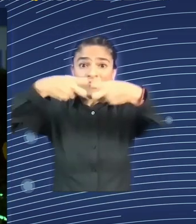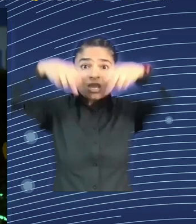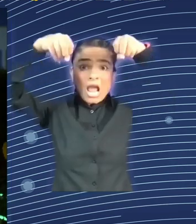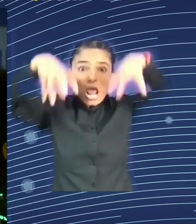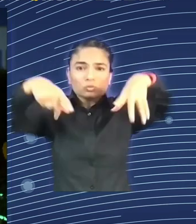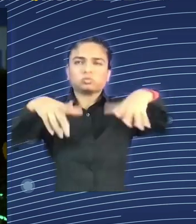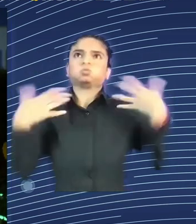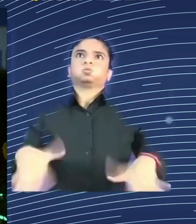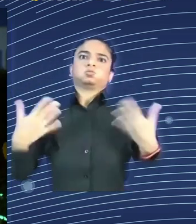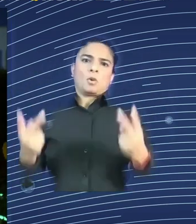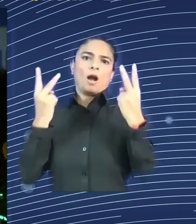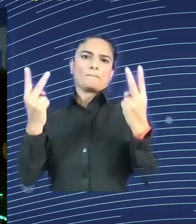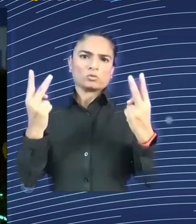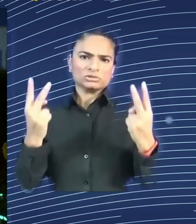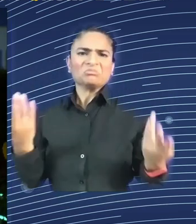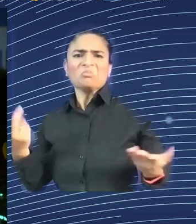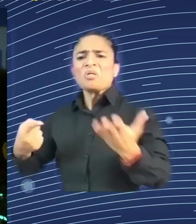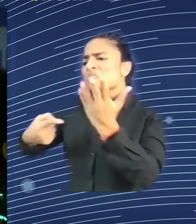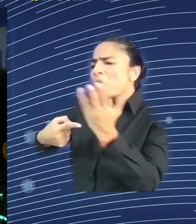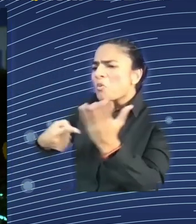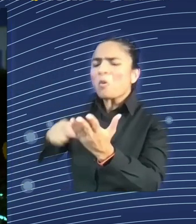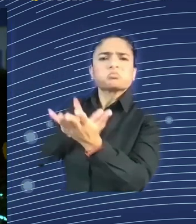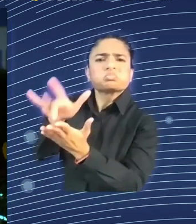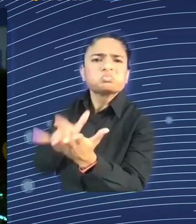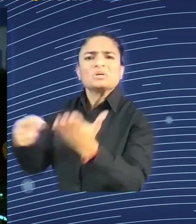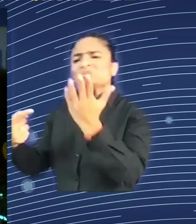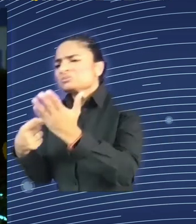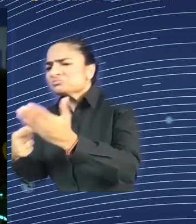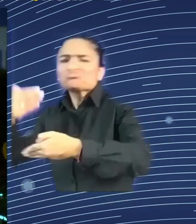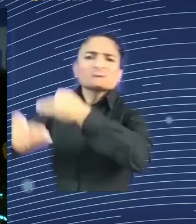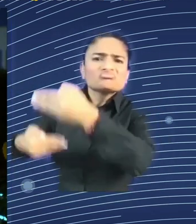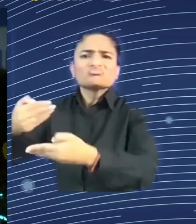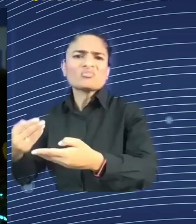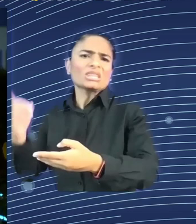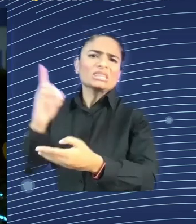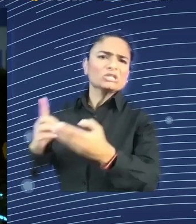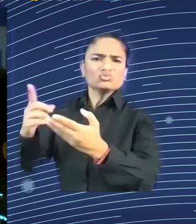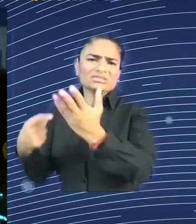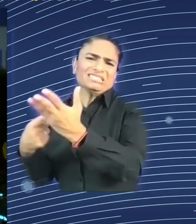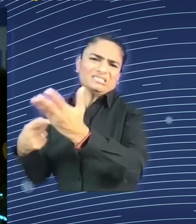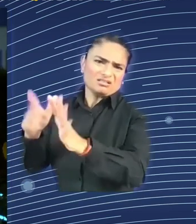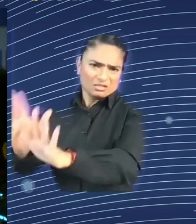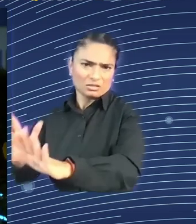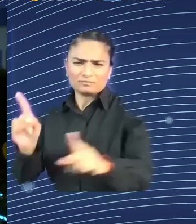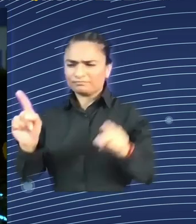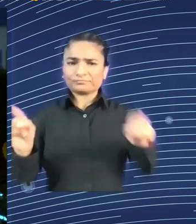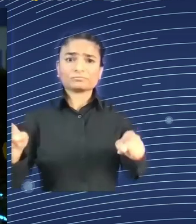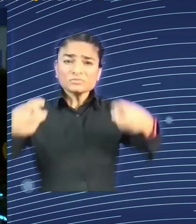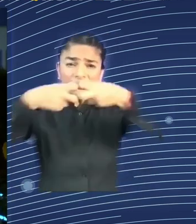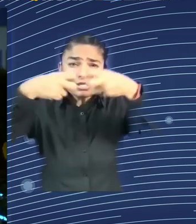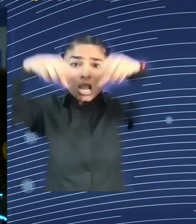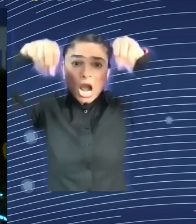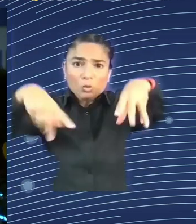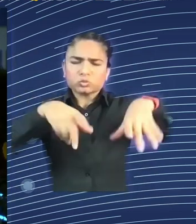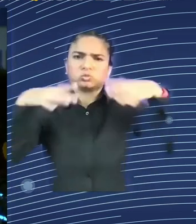Electricity, again, was an even more powerful source of energy. was cleaner. It was easier to use. And, of course, it brought the assembly line to the